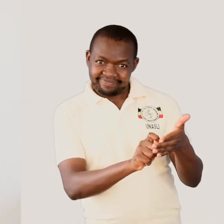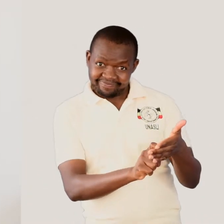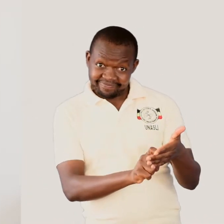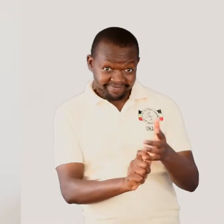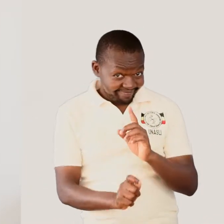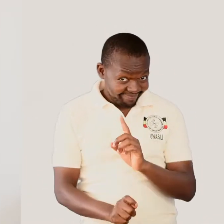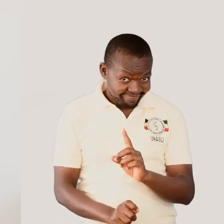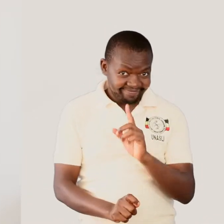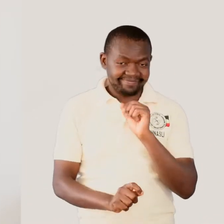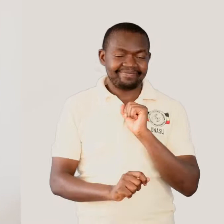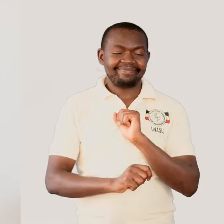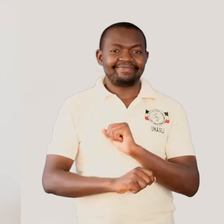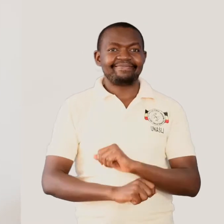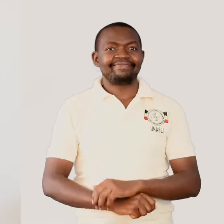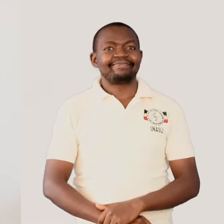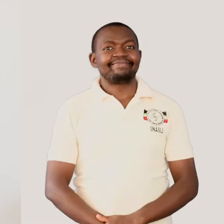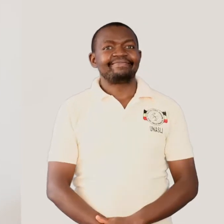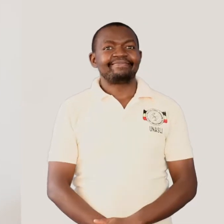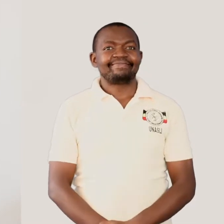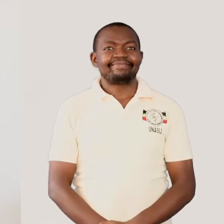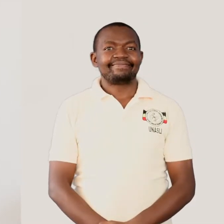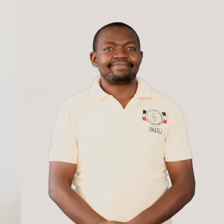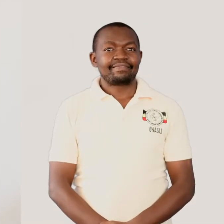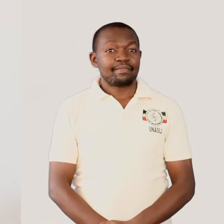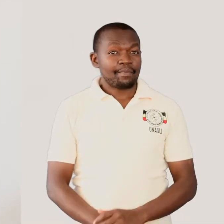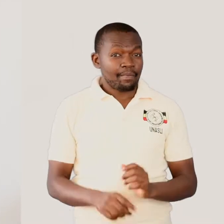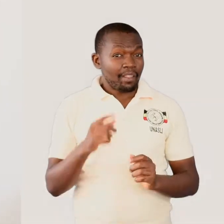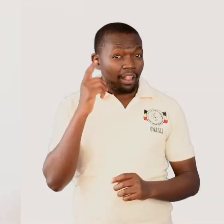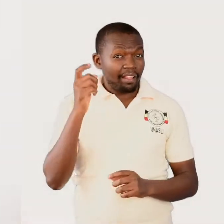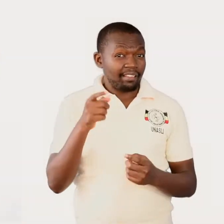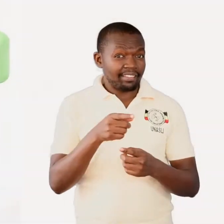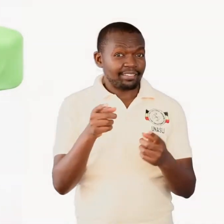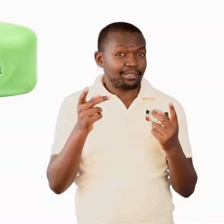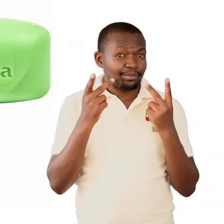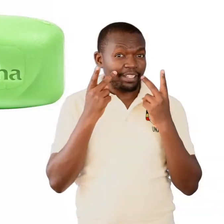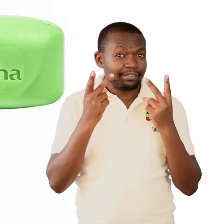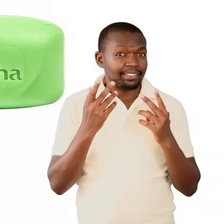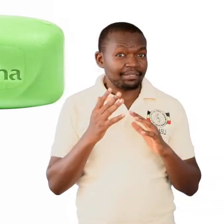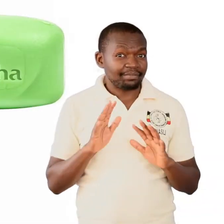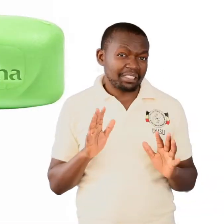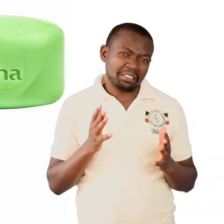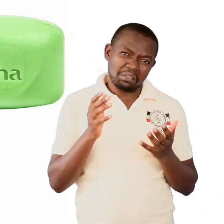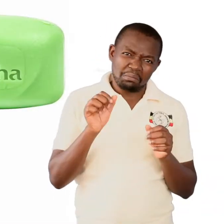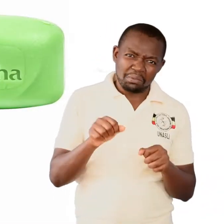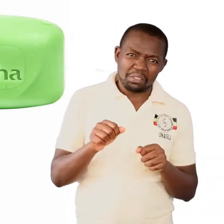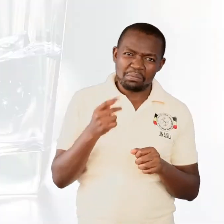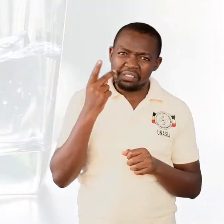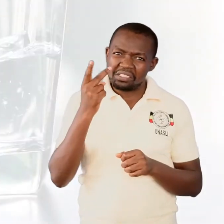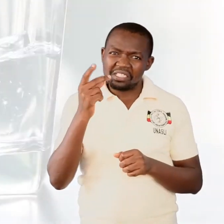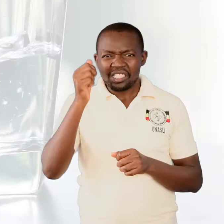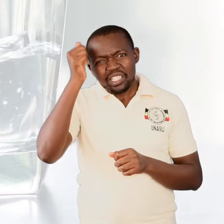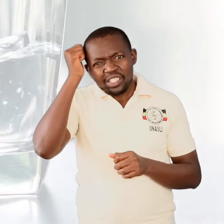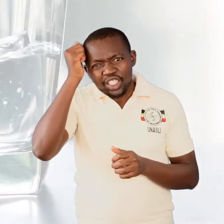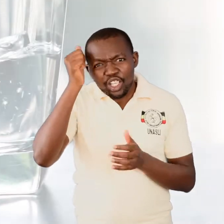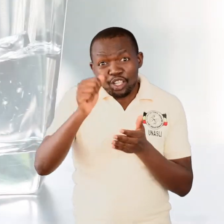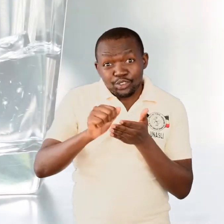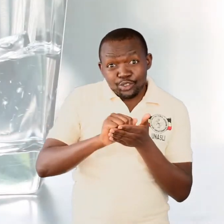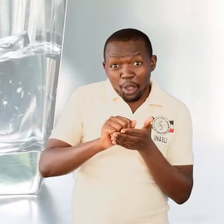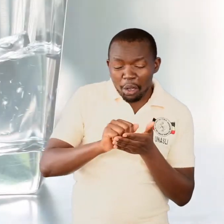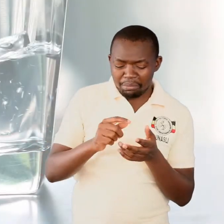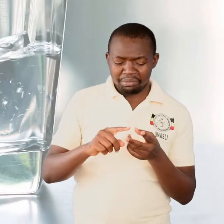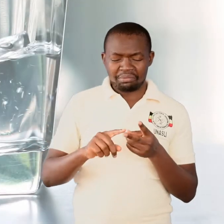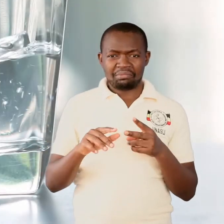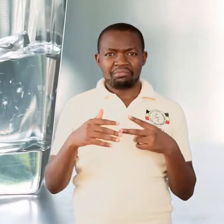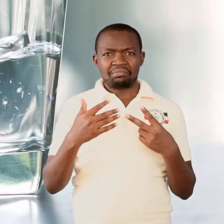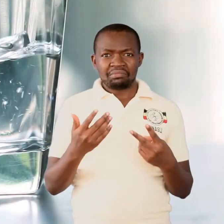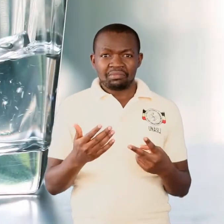All right. I think you have seen soap, maybe a glass of water or